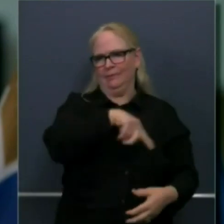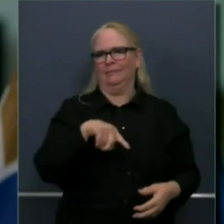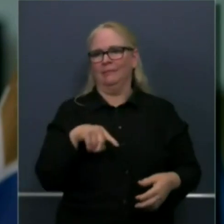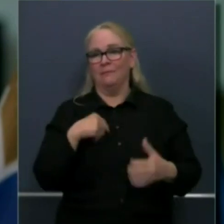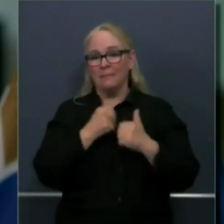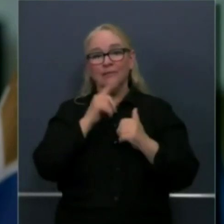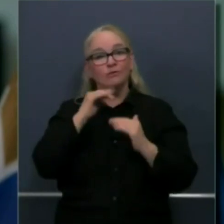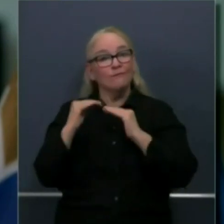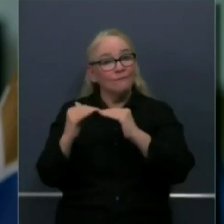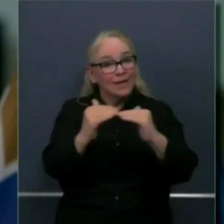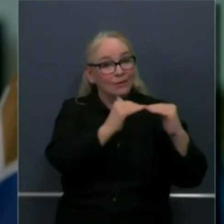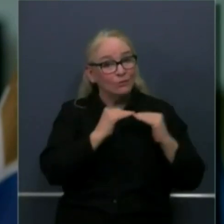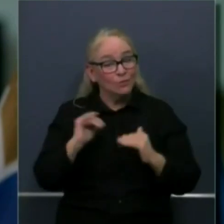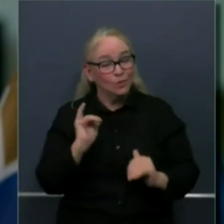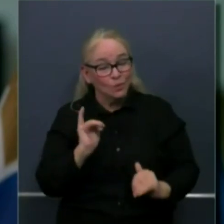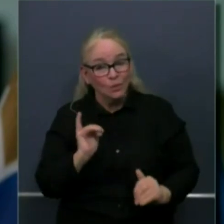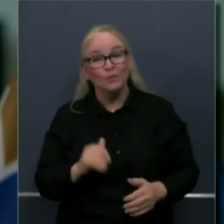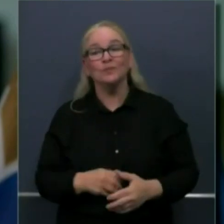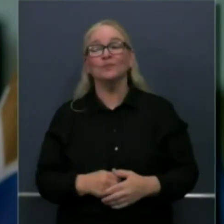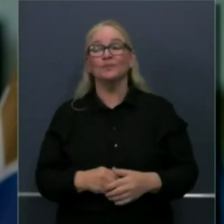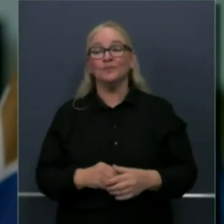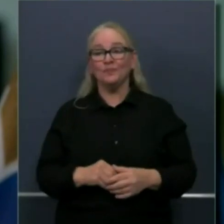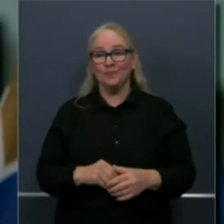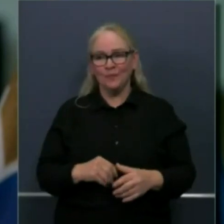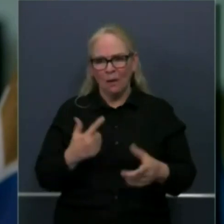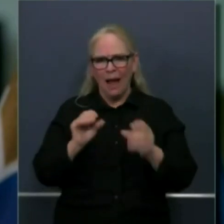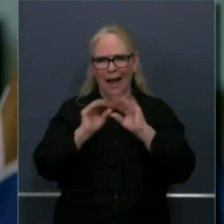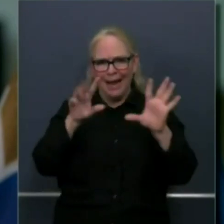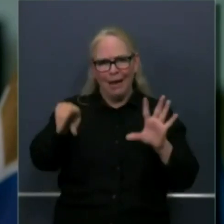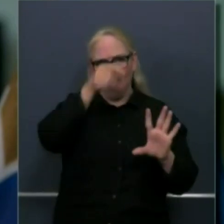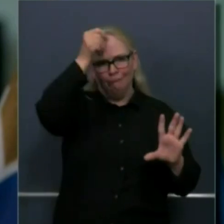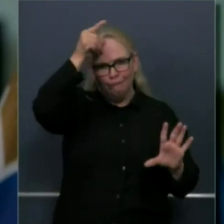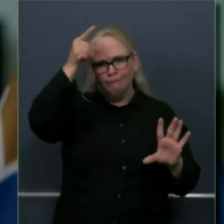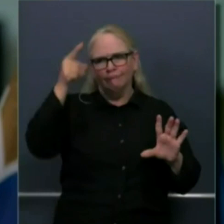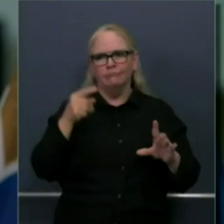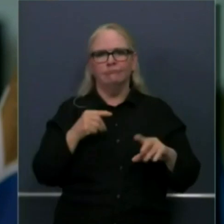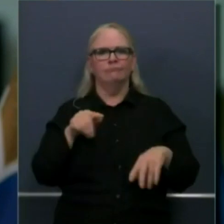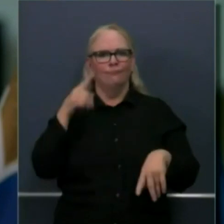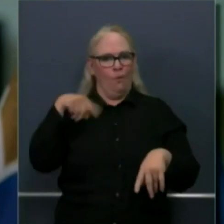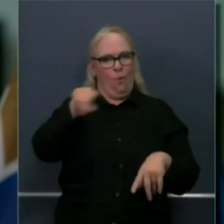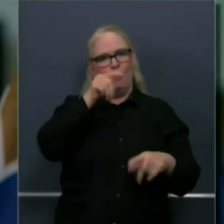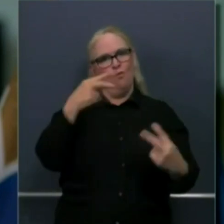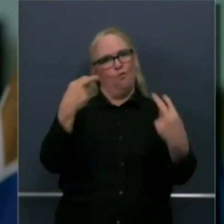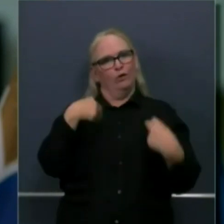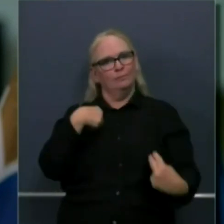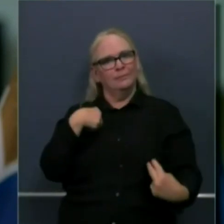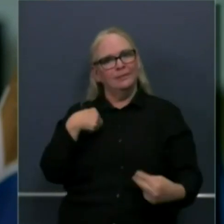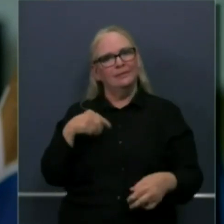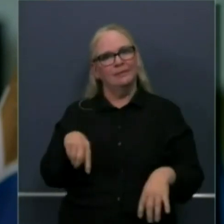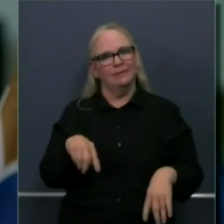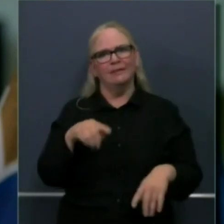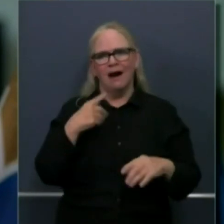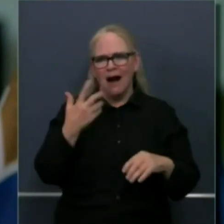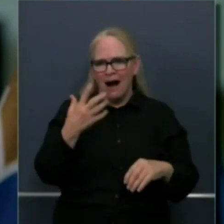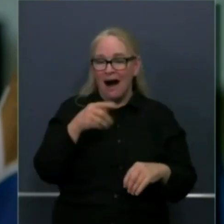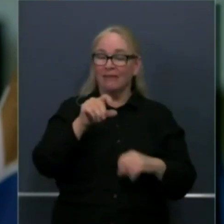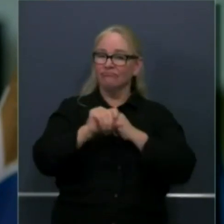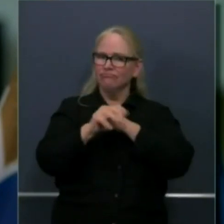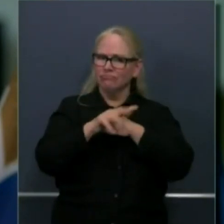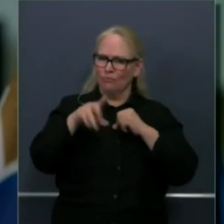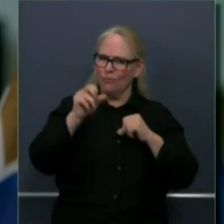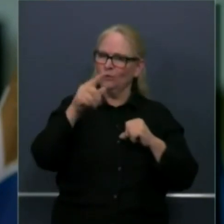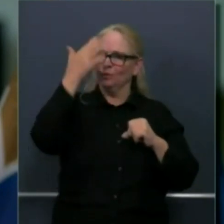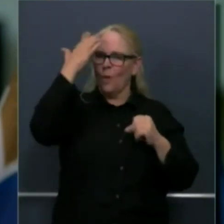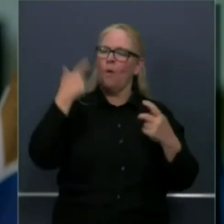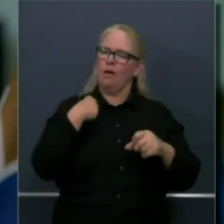that clear to everybody to watching also members of the press uh that we are committed to this dynamic process also